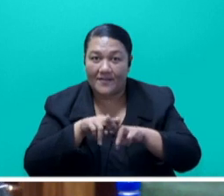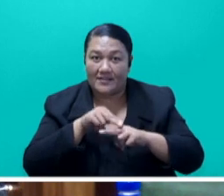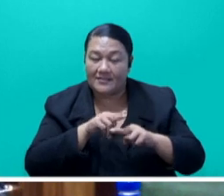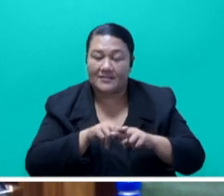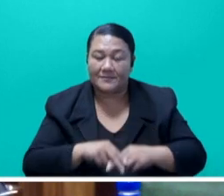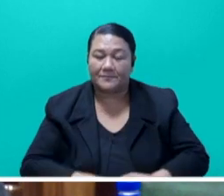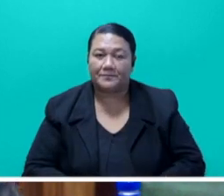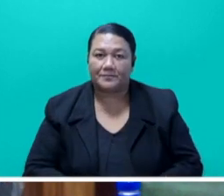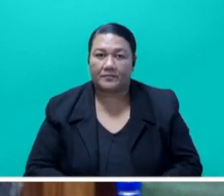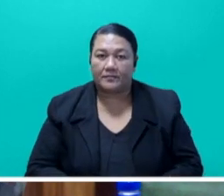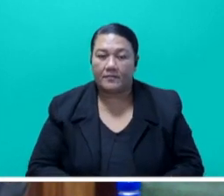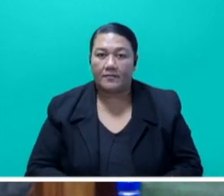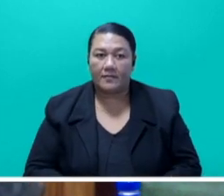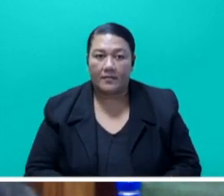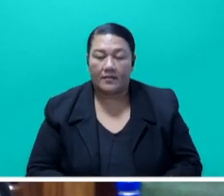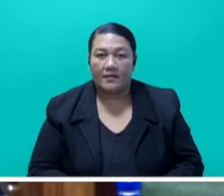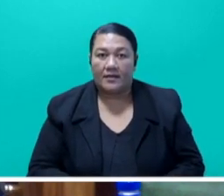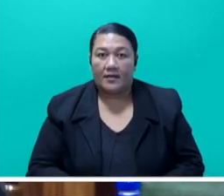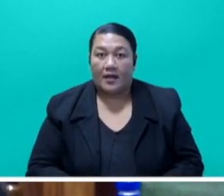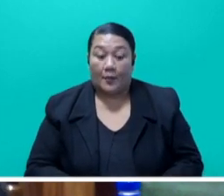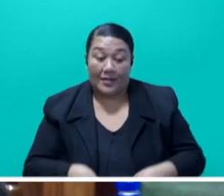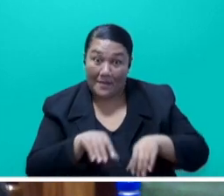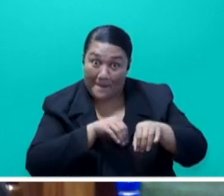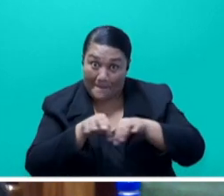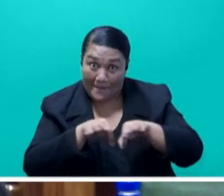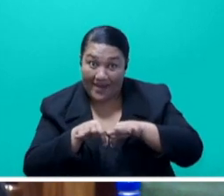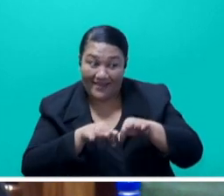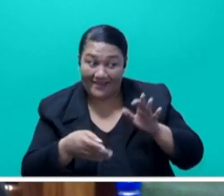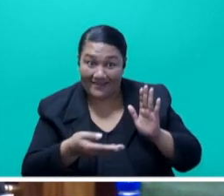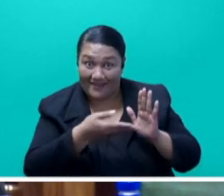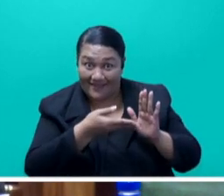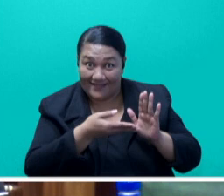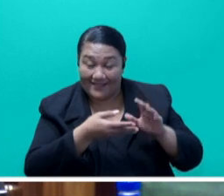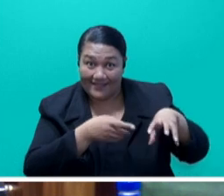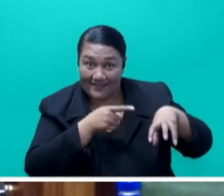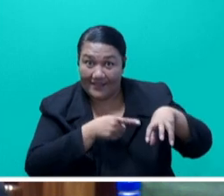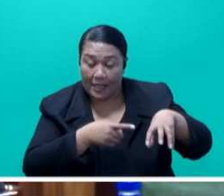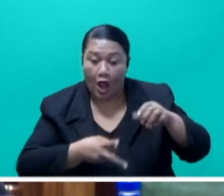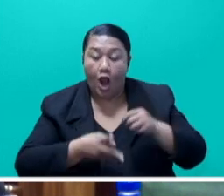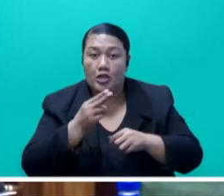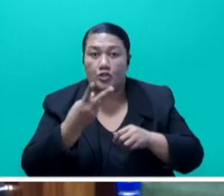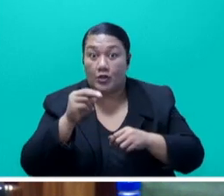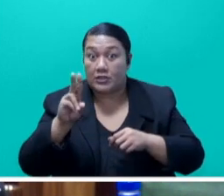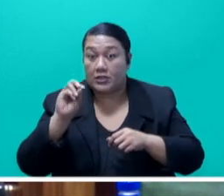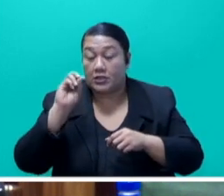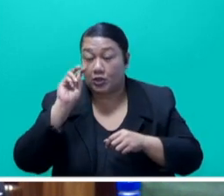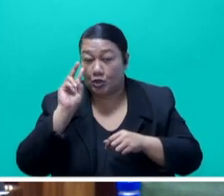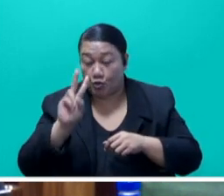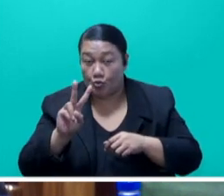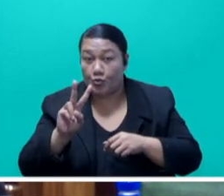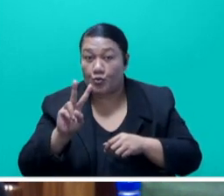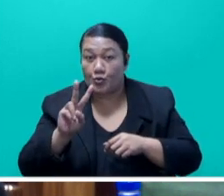it. With respect to its corporate plan, in May this year, Tourism Fiji launched its 2022-2024 corporate